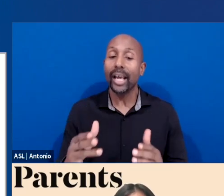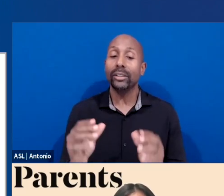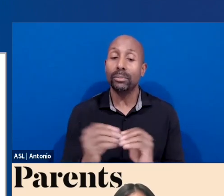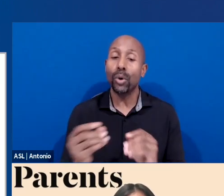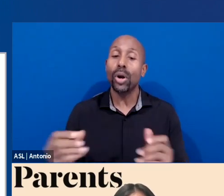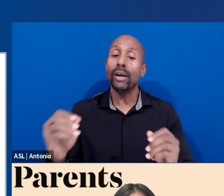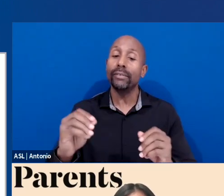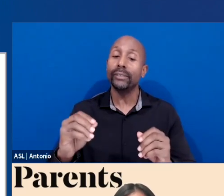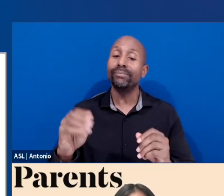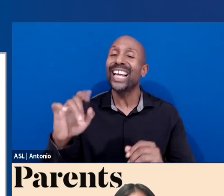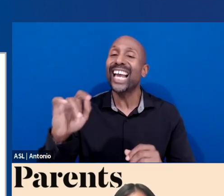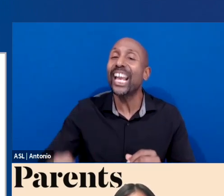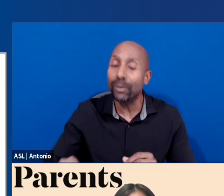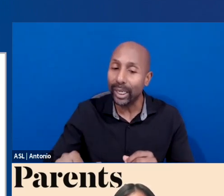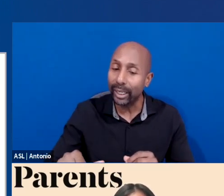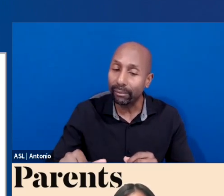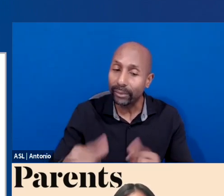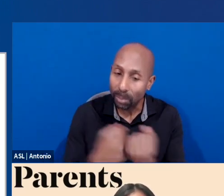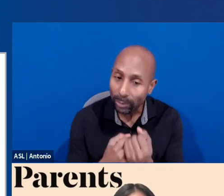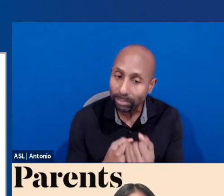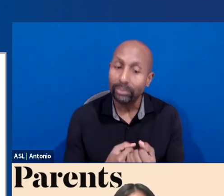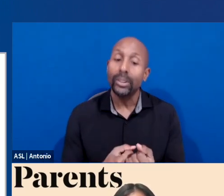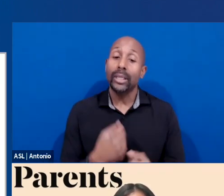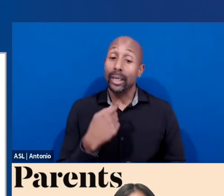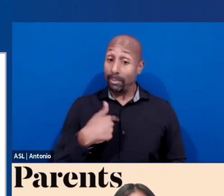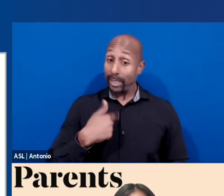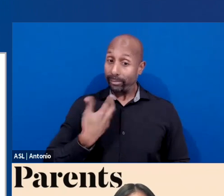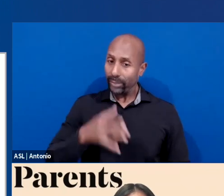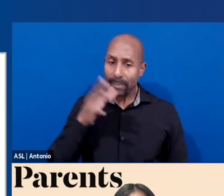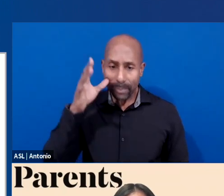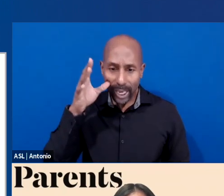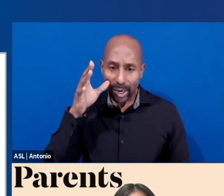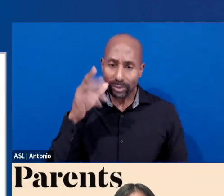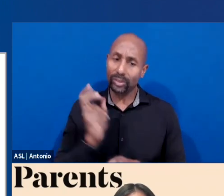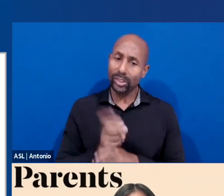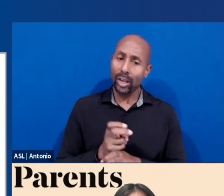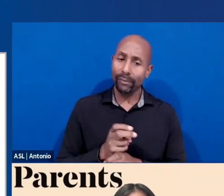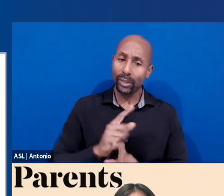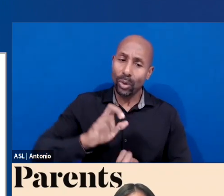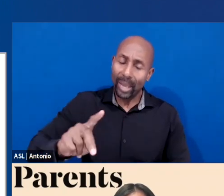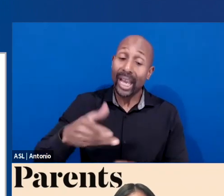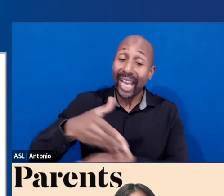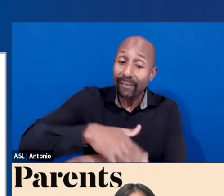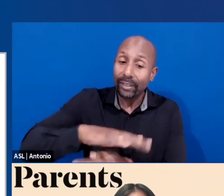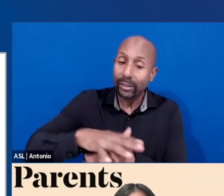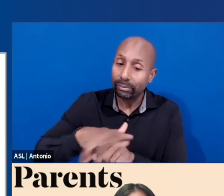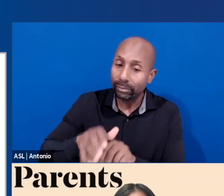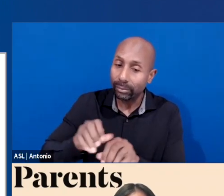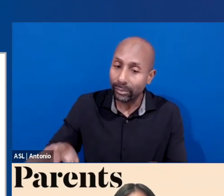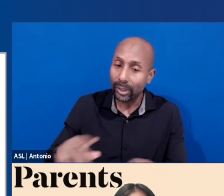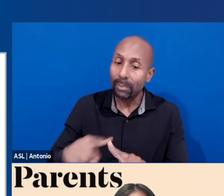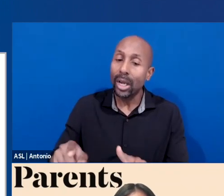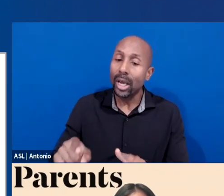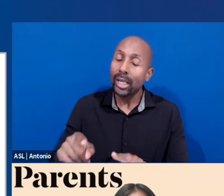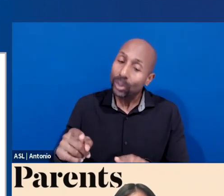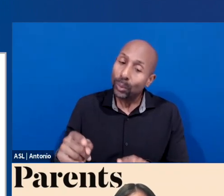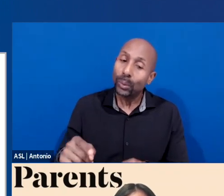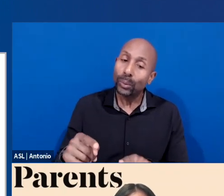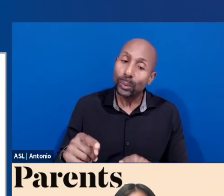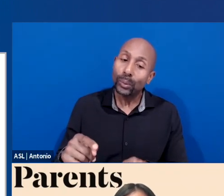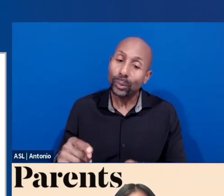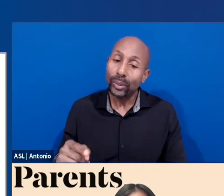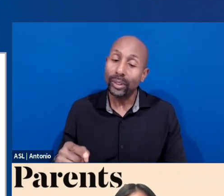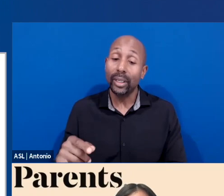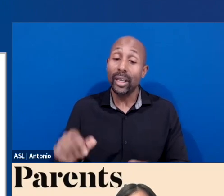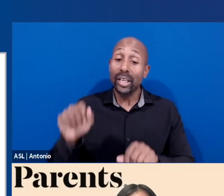We have your back. Call me. Be connected. And that's the authentic family engagement that I want to see for every family, every